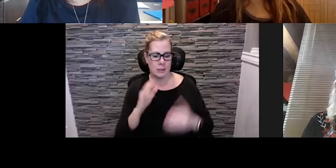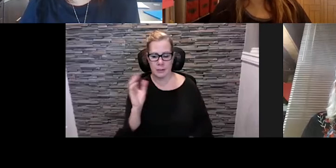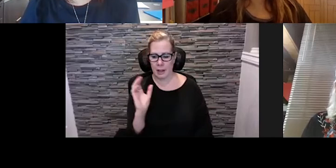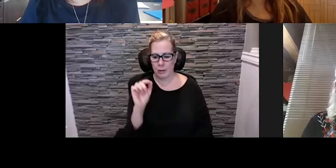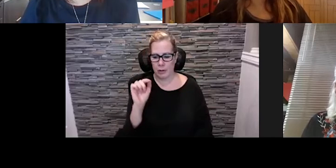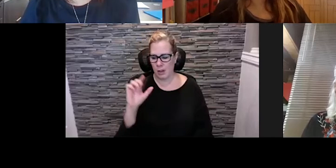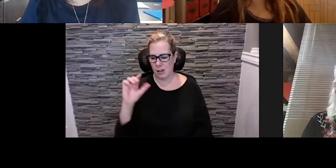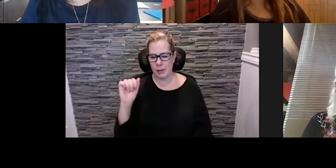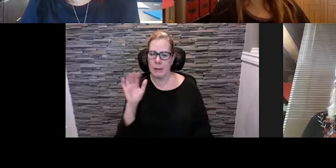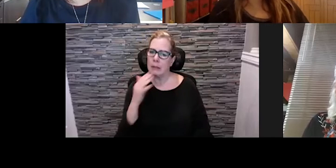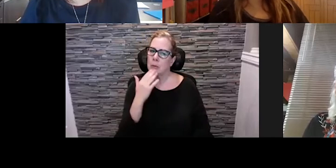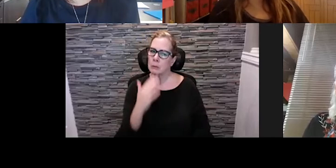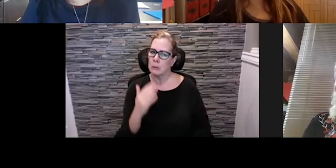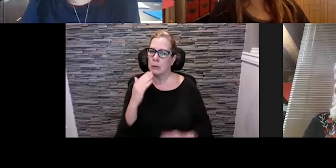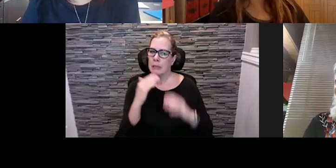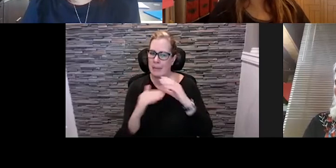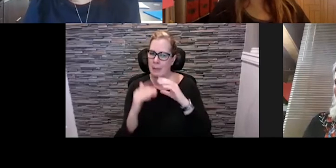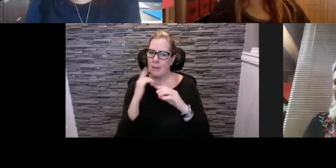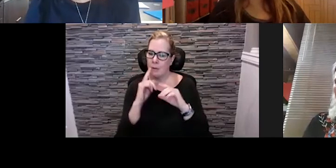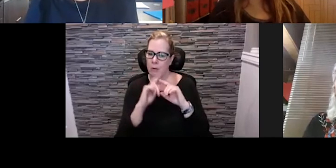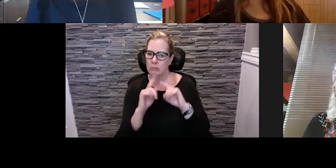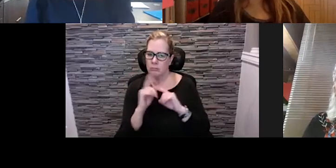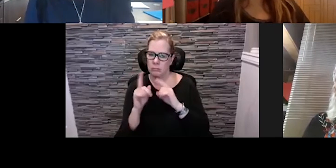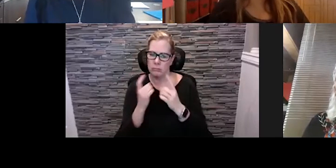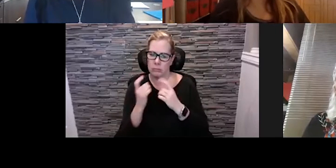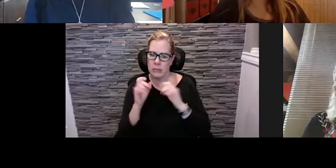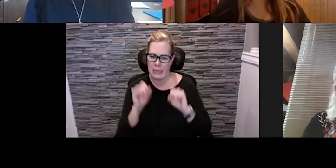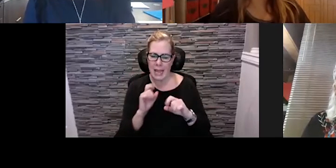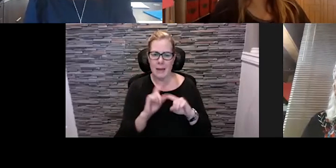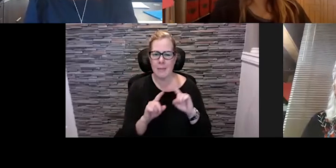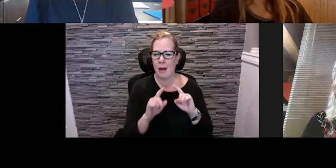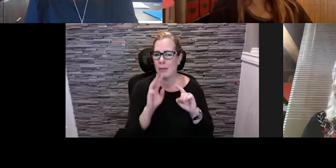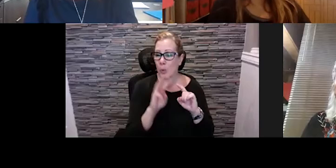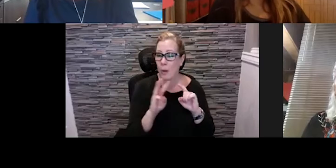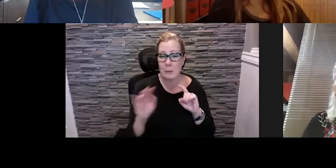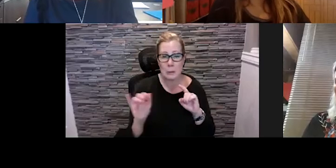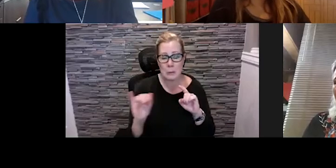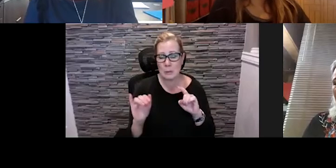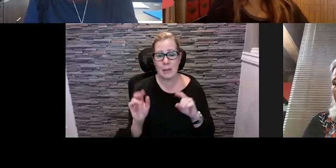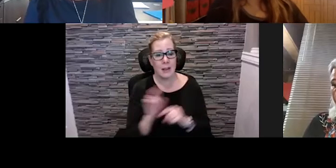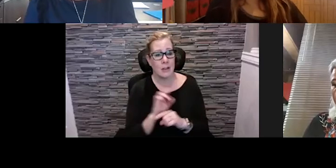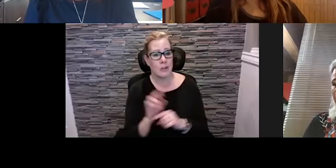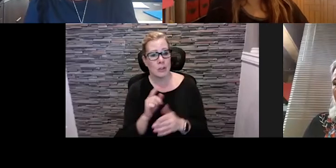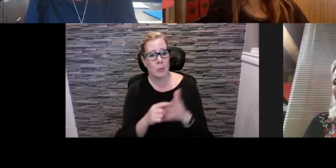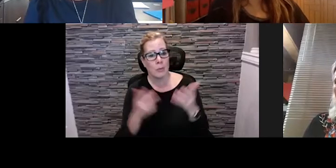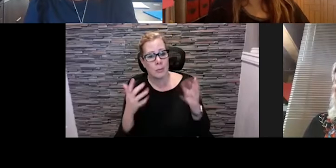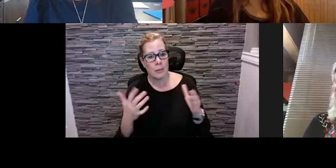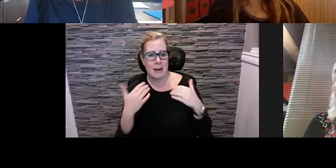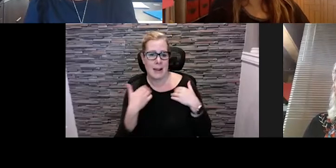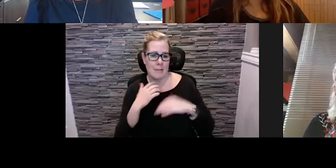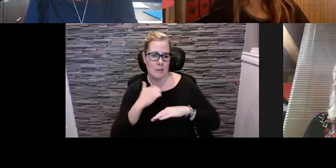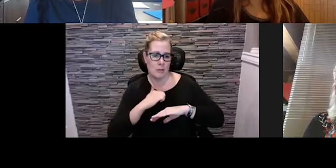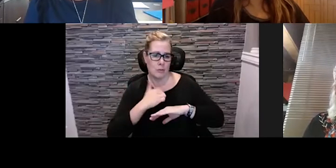an email for great information websites. But also, you know, utilizing some of those existing platforms that are in place to help